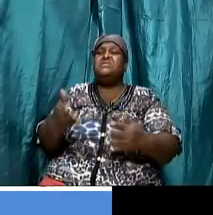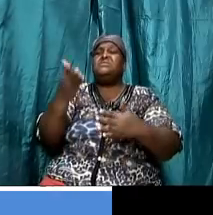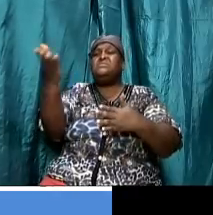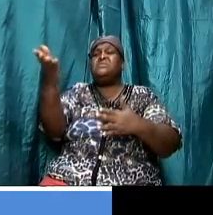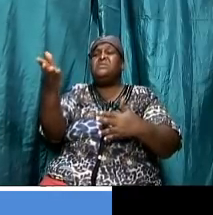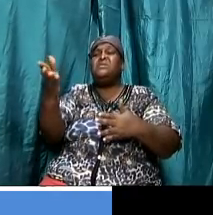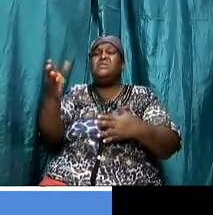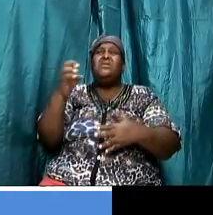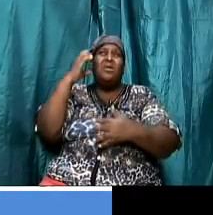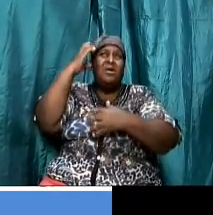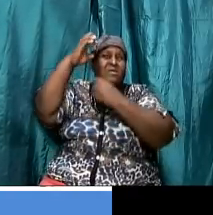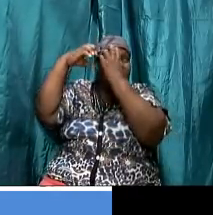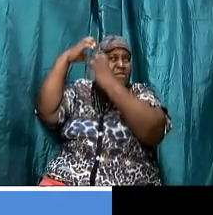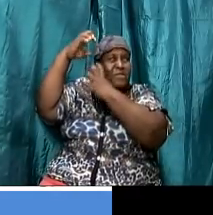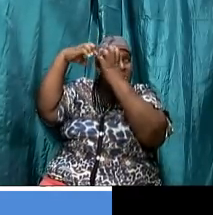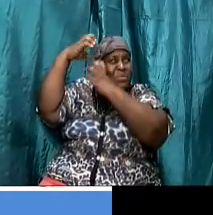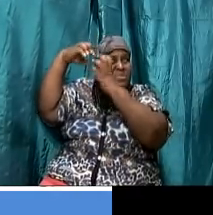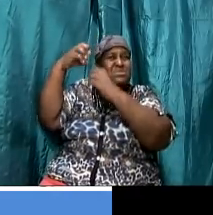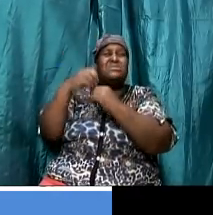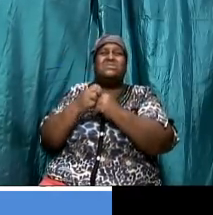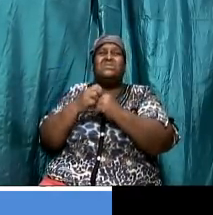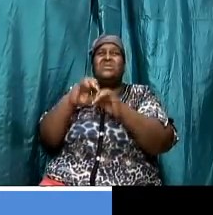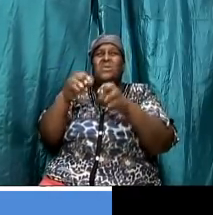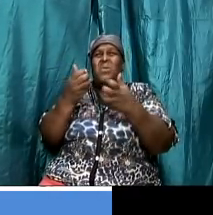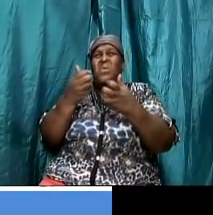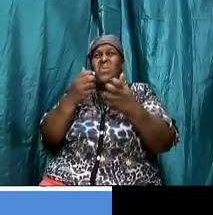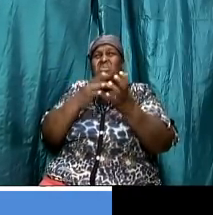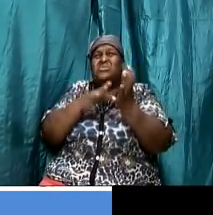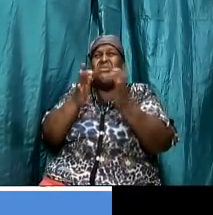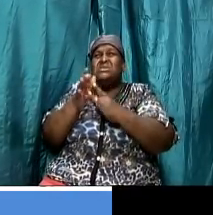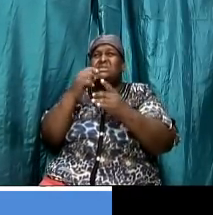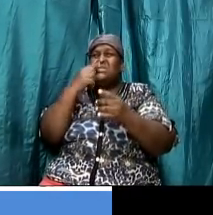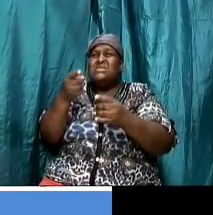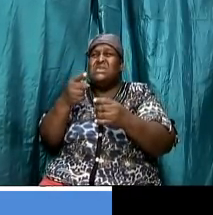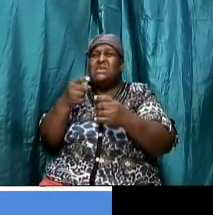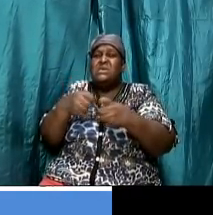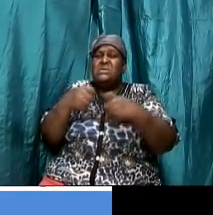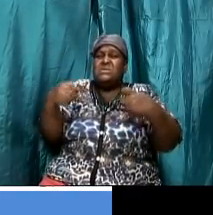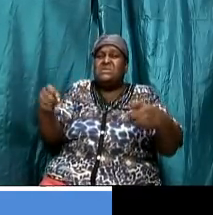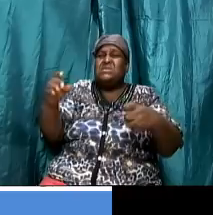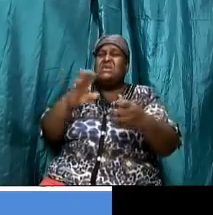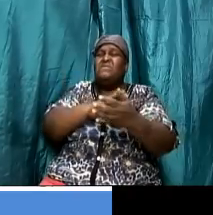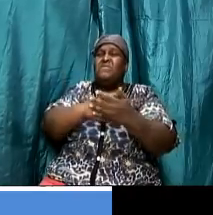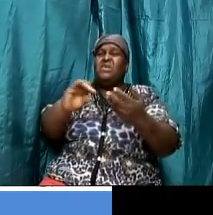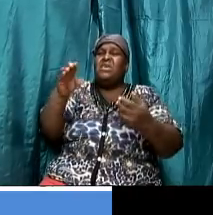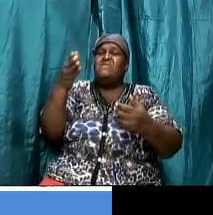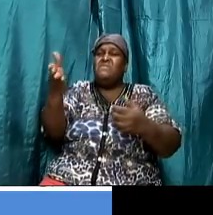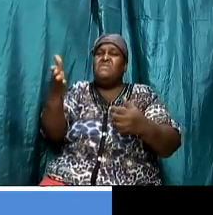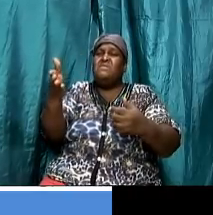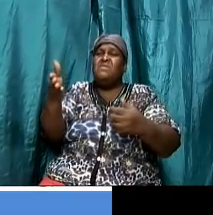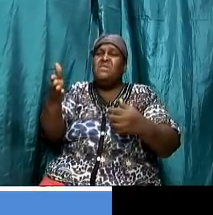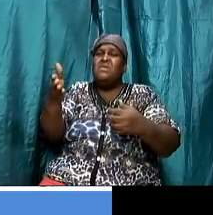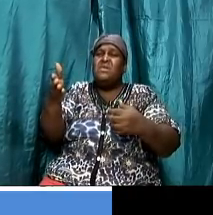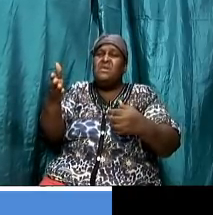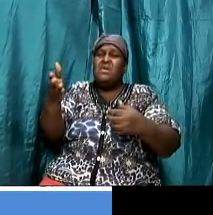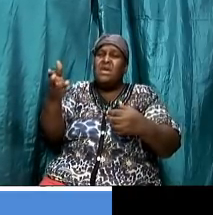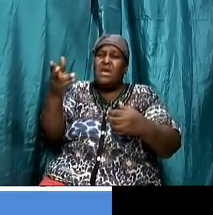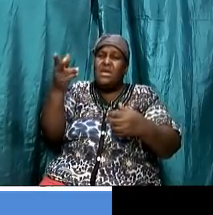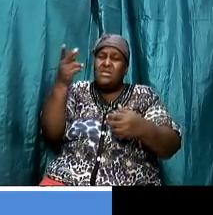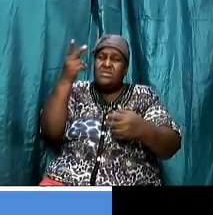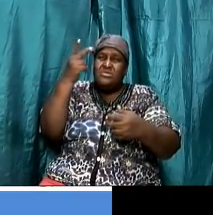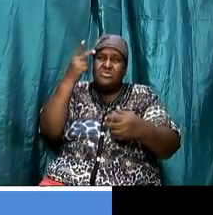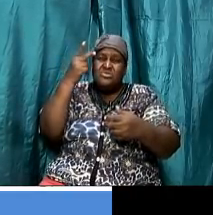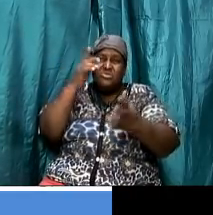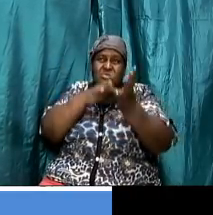mind how is it that jesus is saying that thy sins be forgiven thee and jesus discerned them and jesus said what is better to